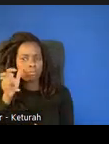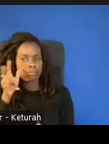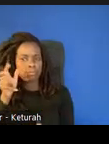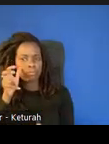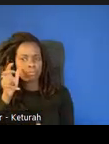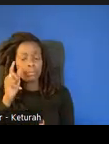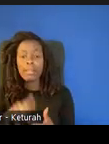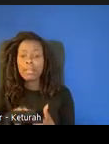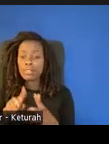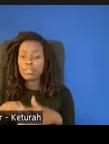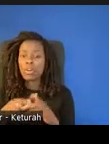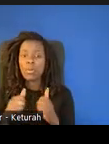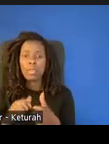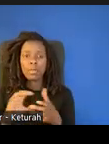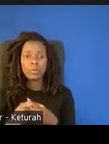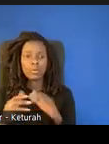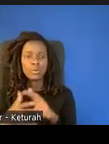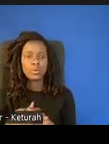Again, we have our Spanish version.